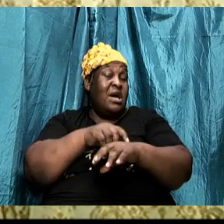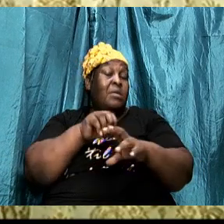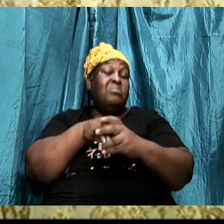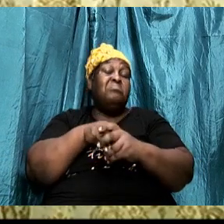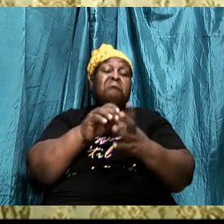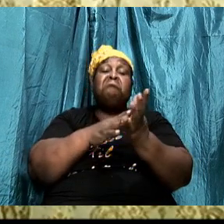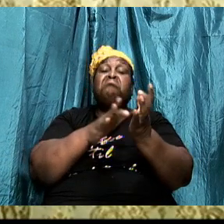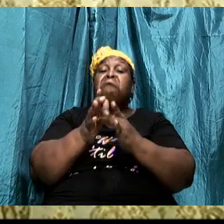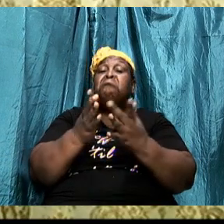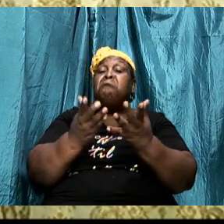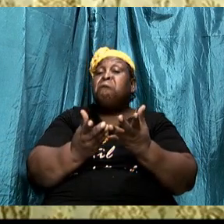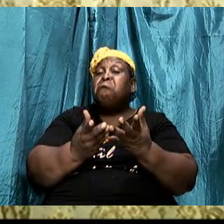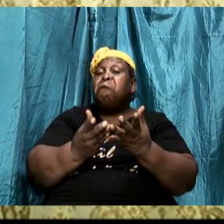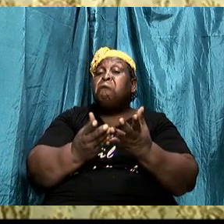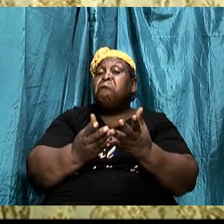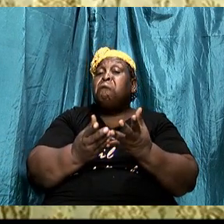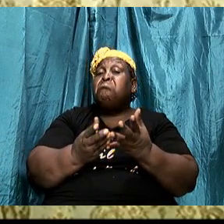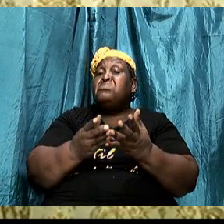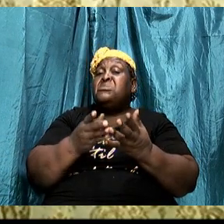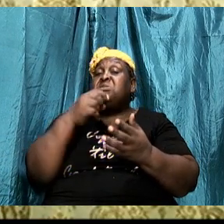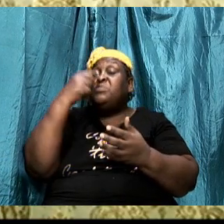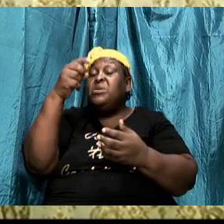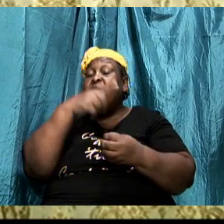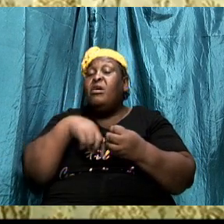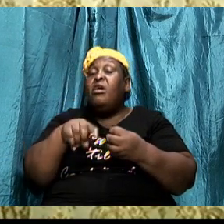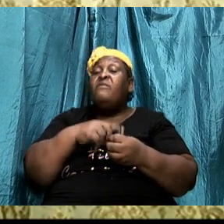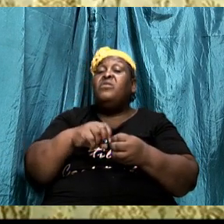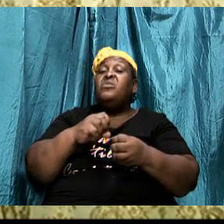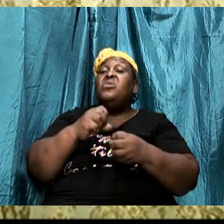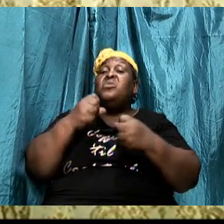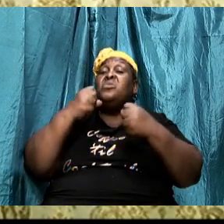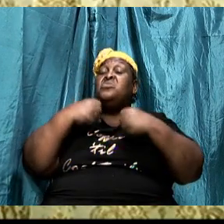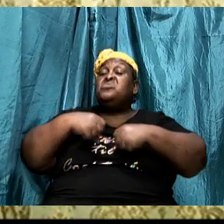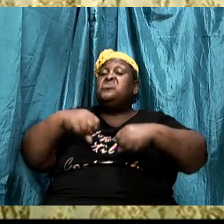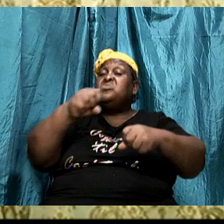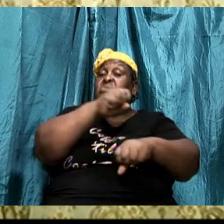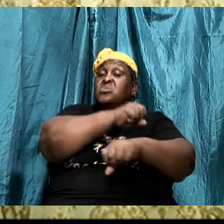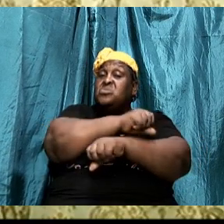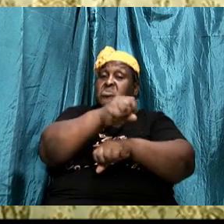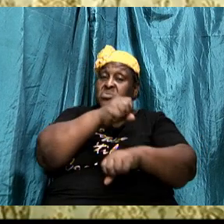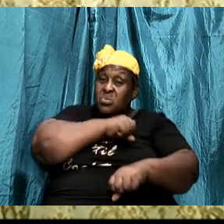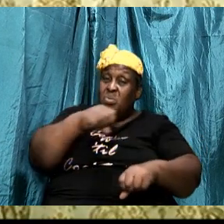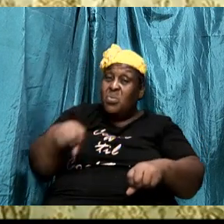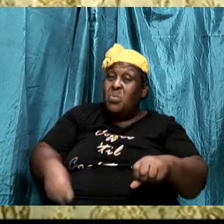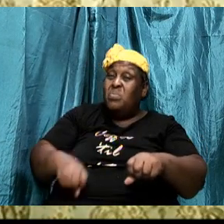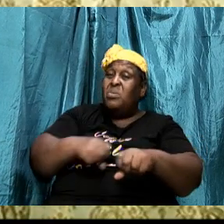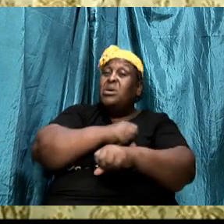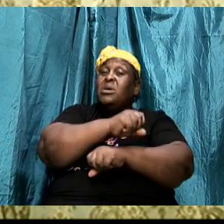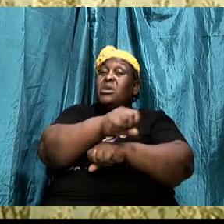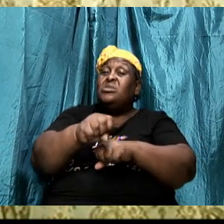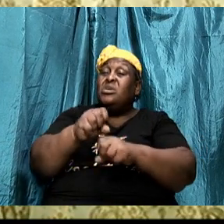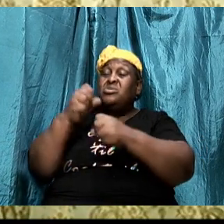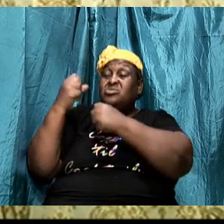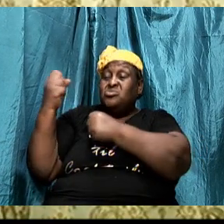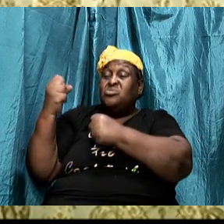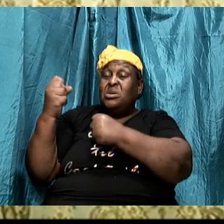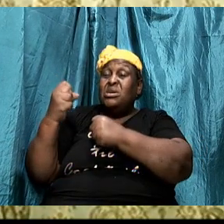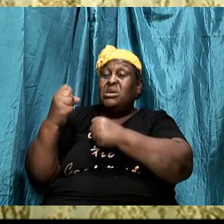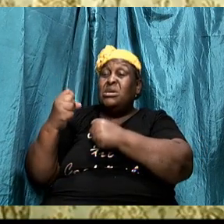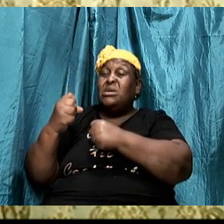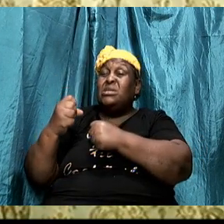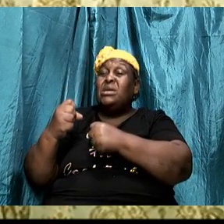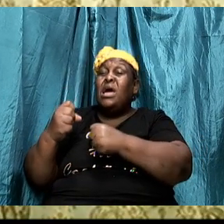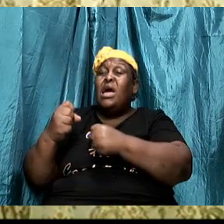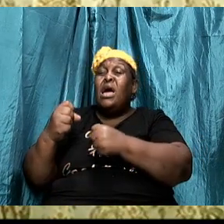to both natural strength and supernatural strength. The Greek word katei means power,